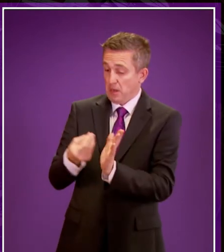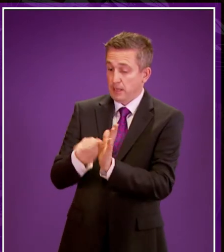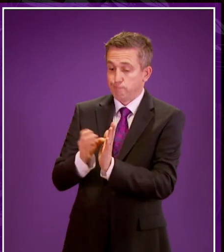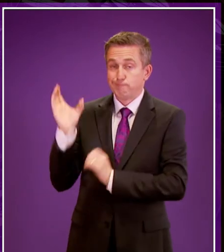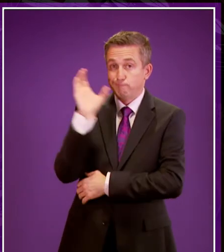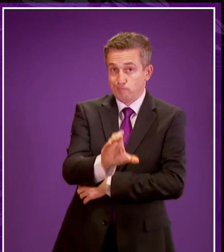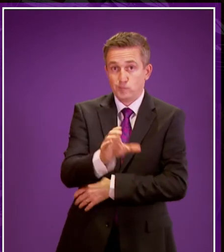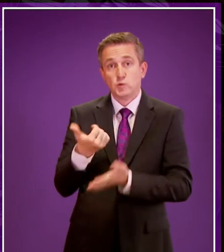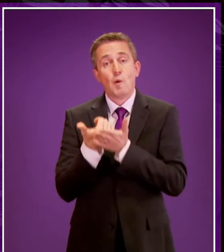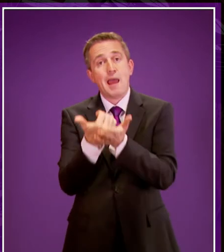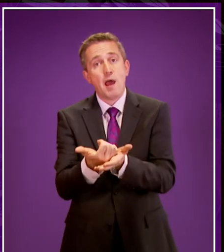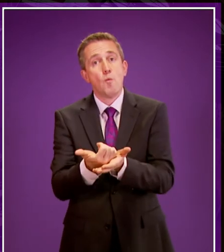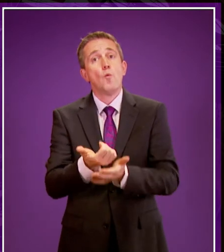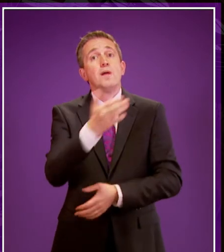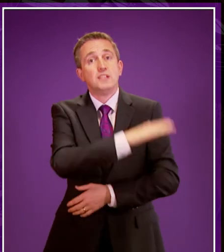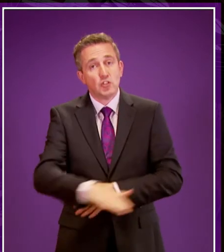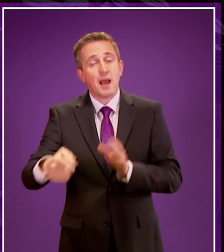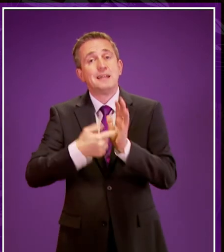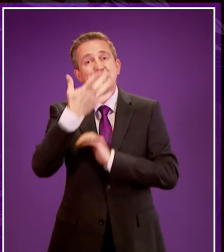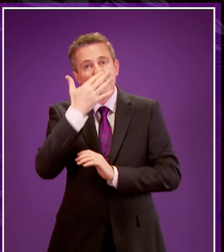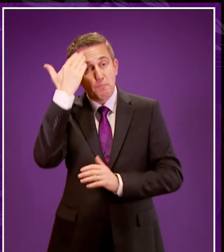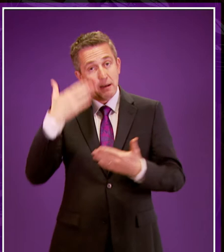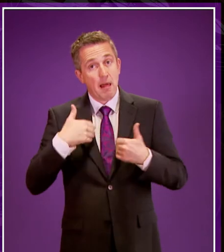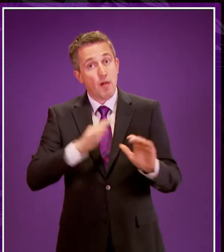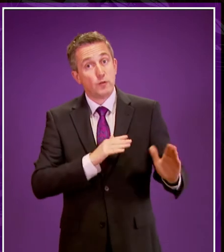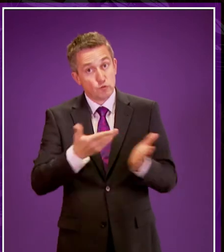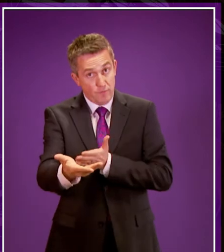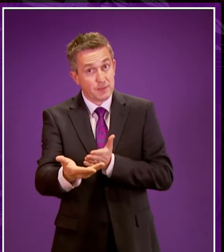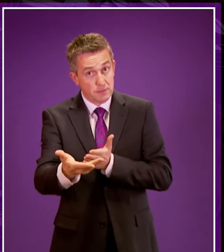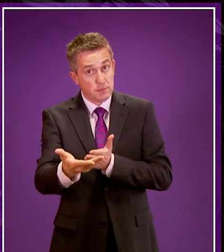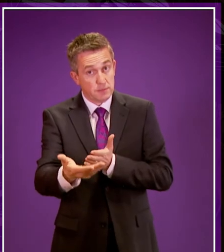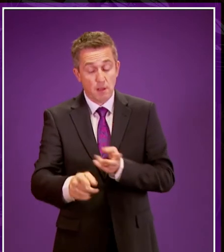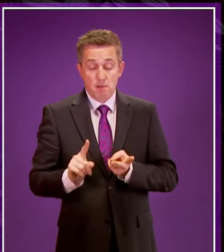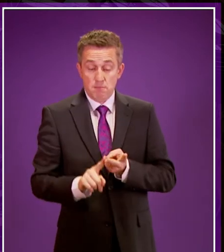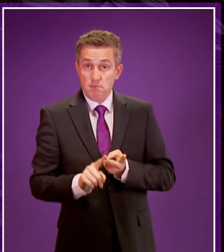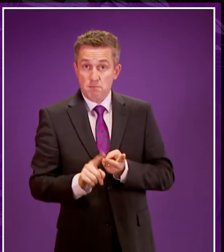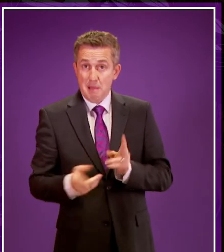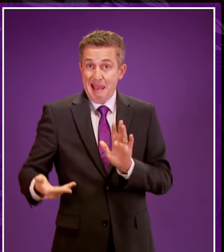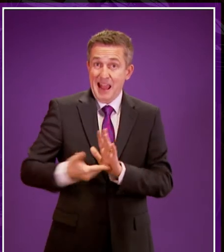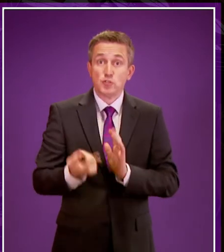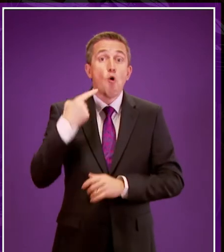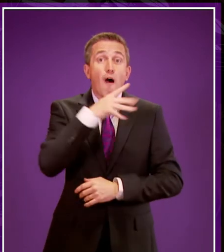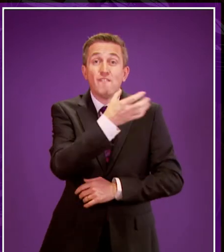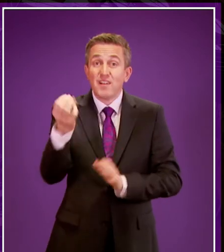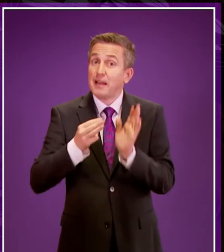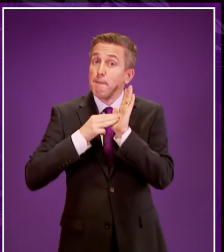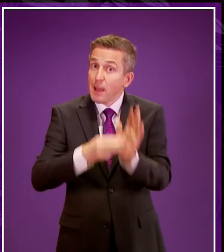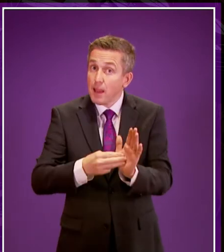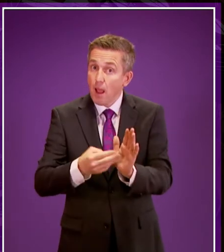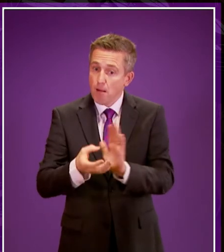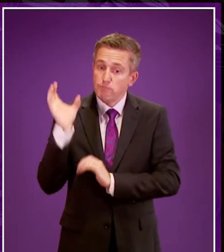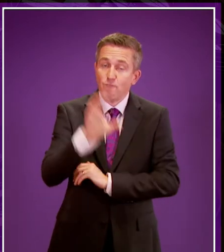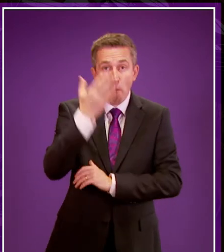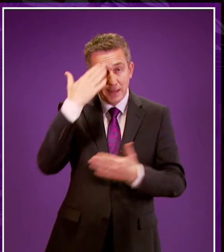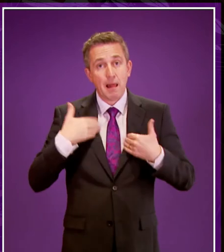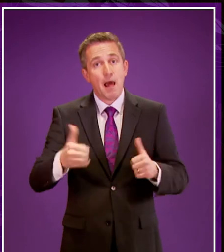child and adolescent mental health services in recent years and are putting in an additional £150 million into mental health